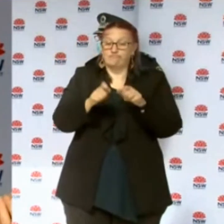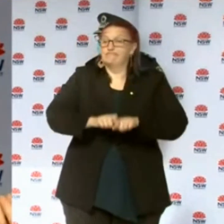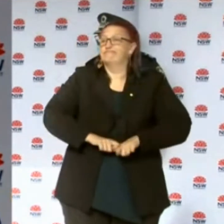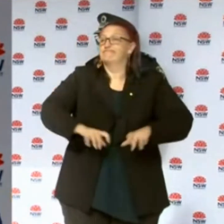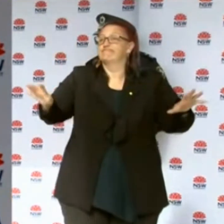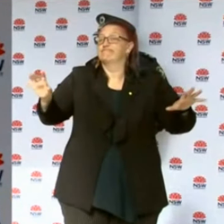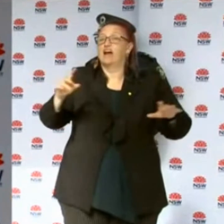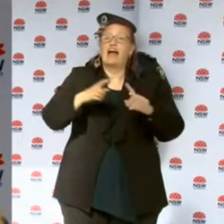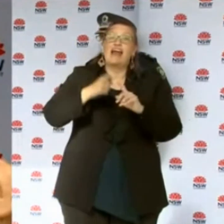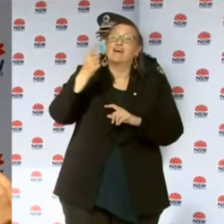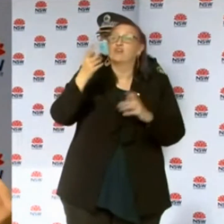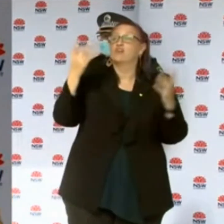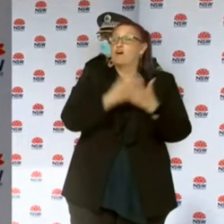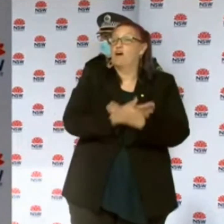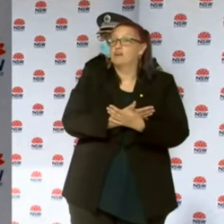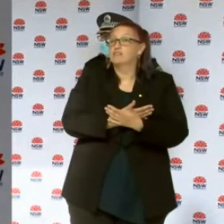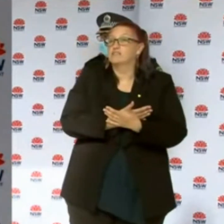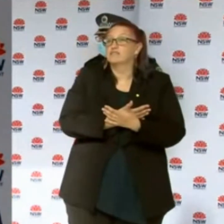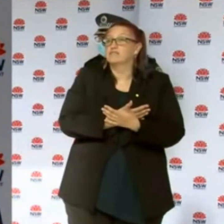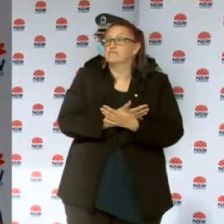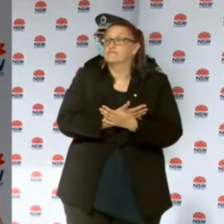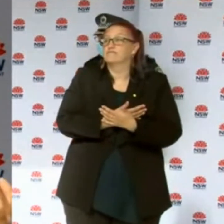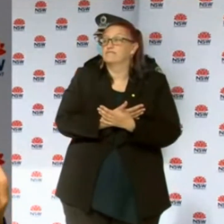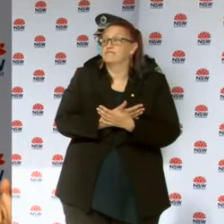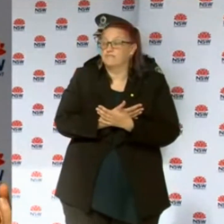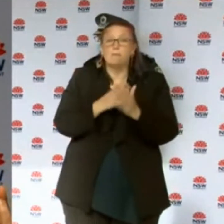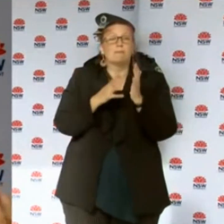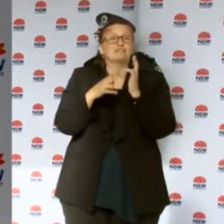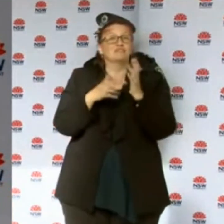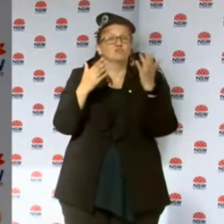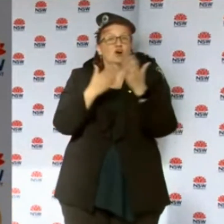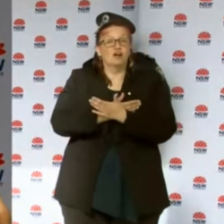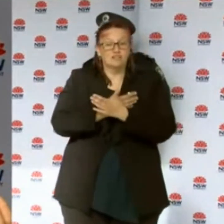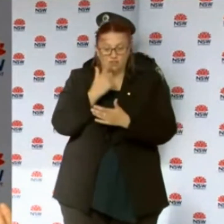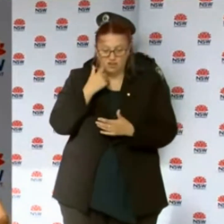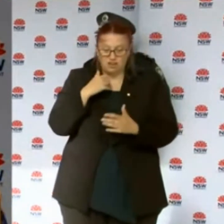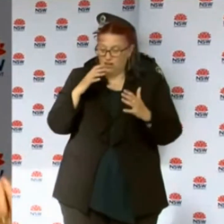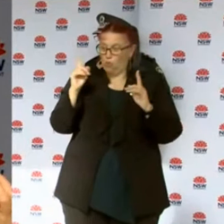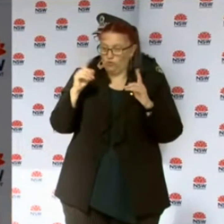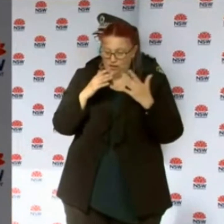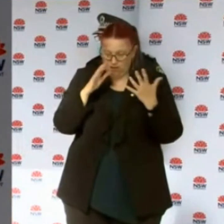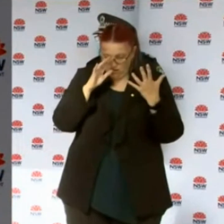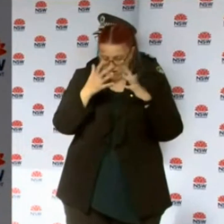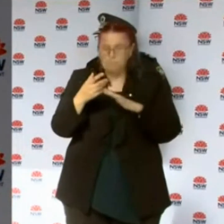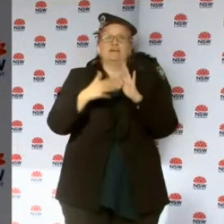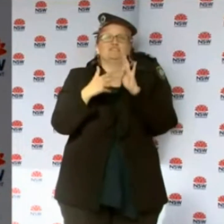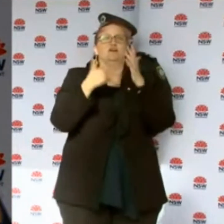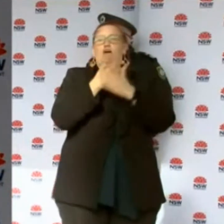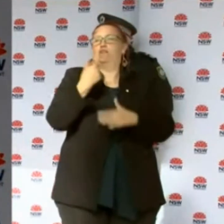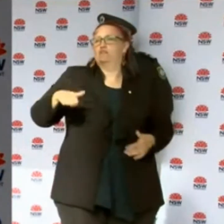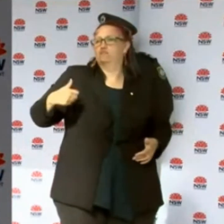11pm on the Monday...on the Monday night. Sorry, the days is blurry. The Monday night...